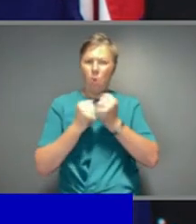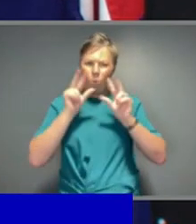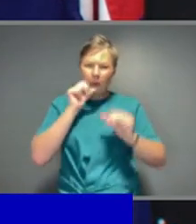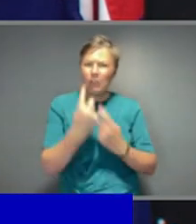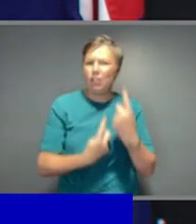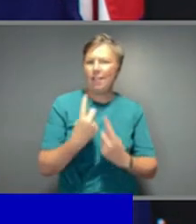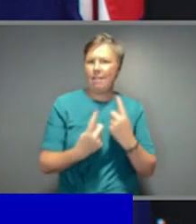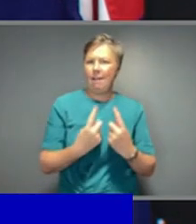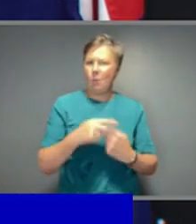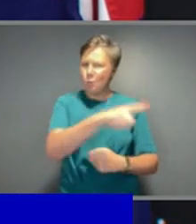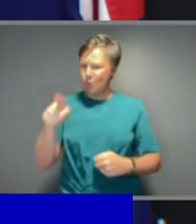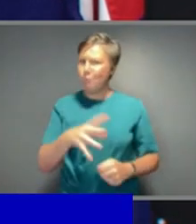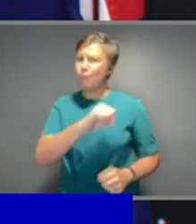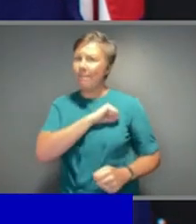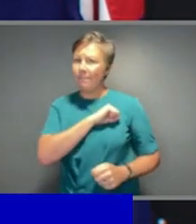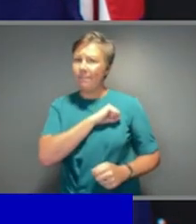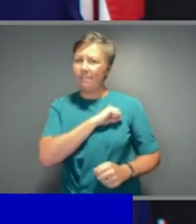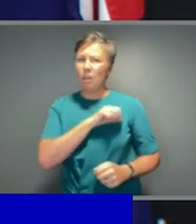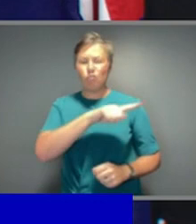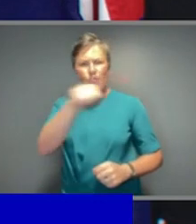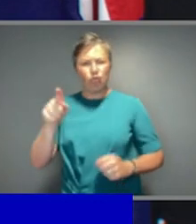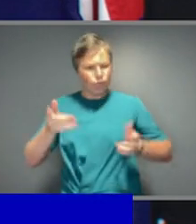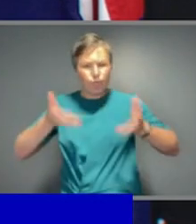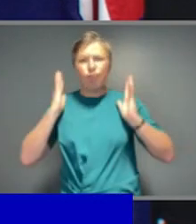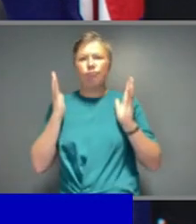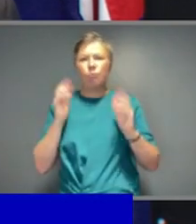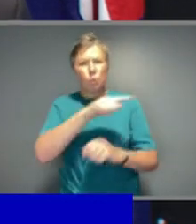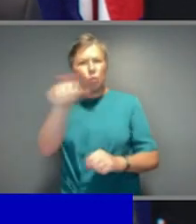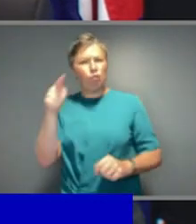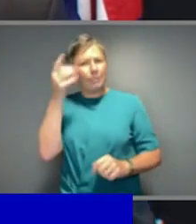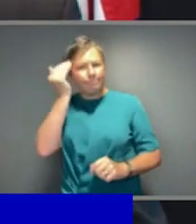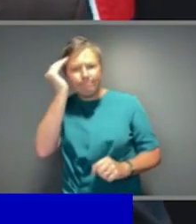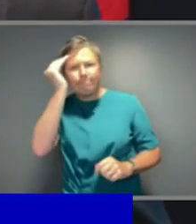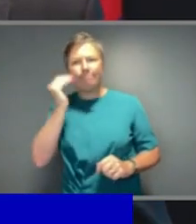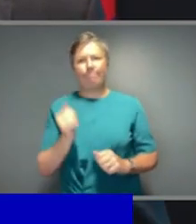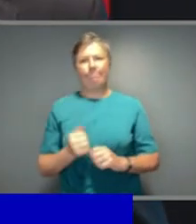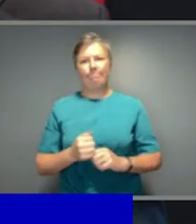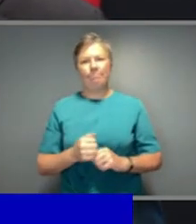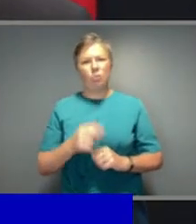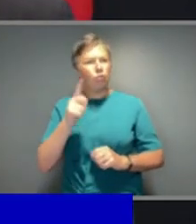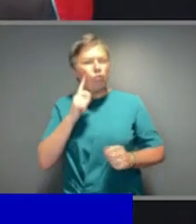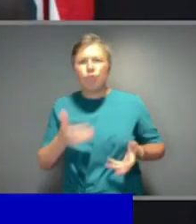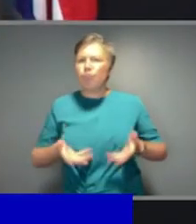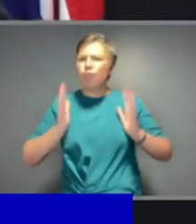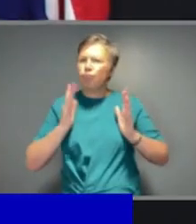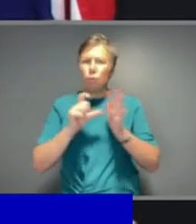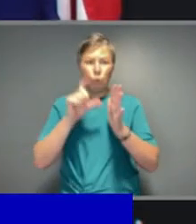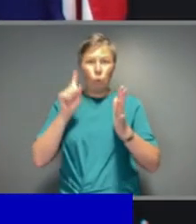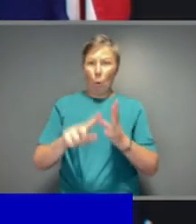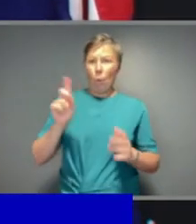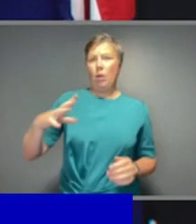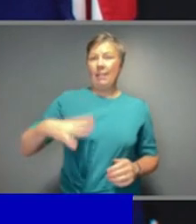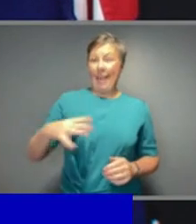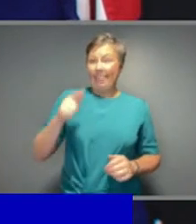courage. I have seen their selflessness. I have seen their determination. I have seen their sacrifice. And that is what has got Australia through